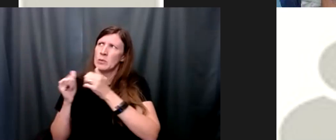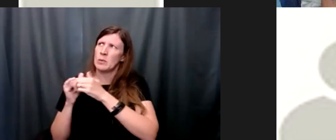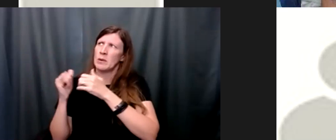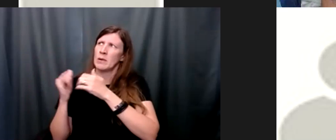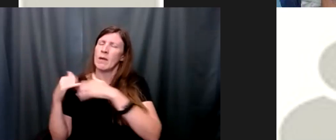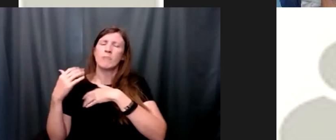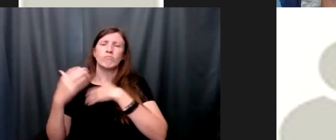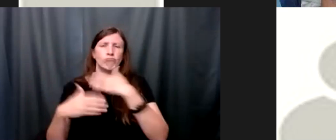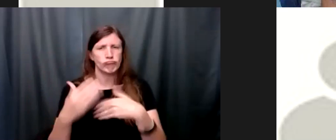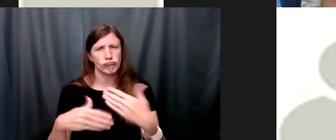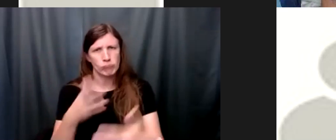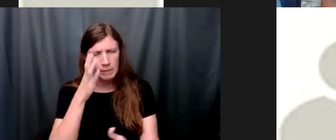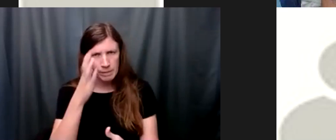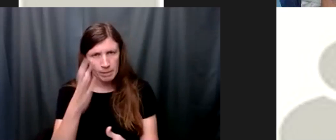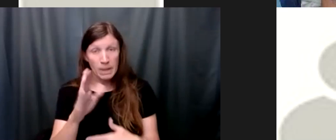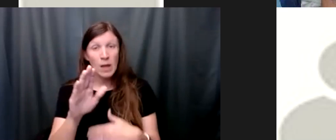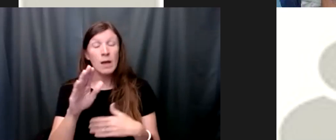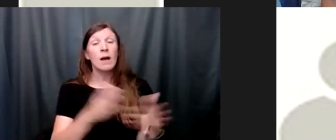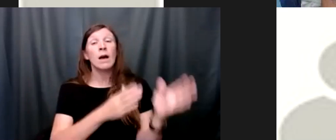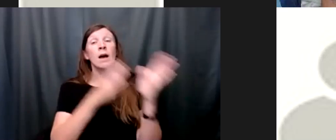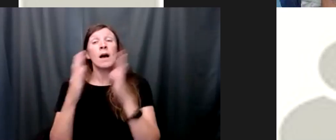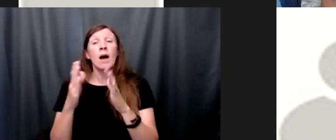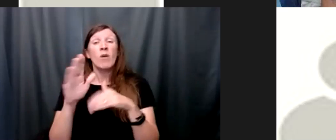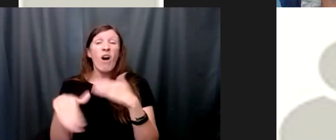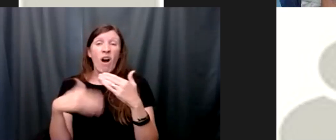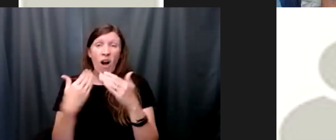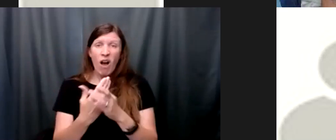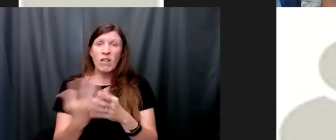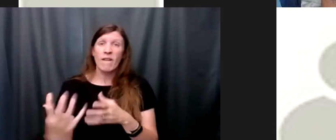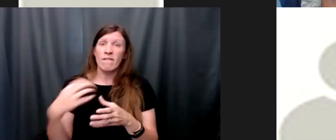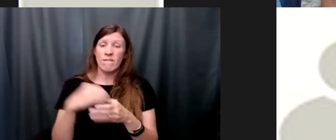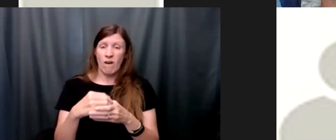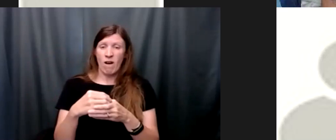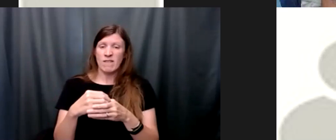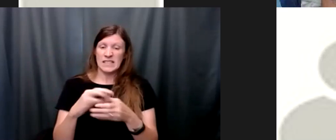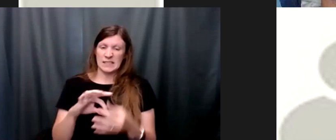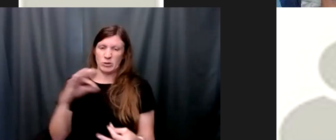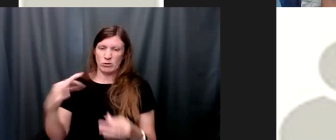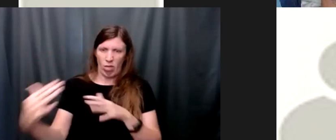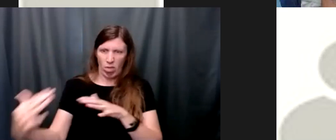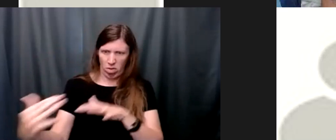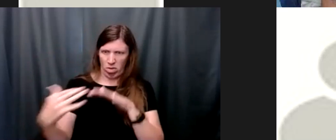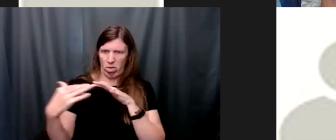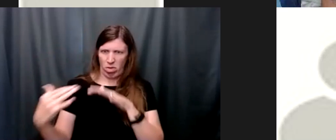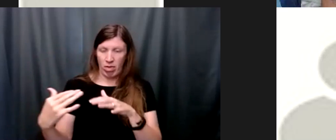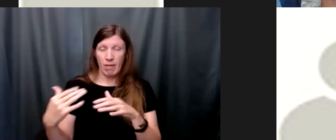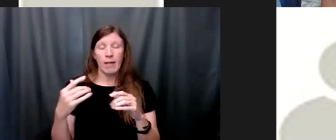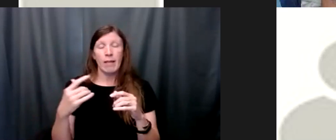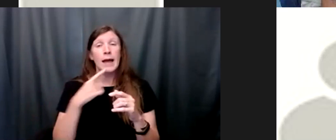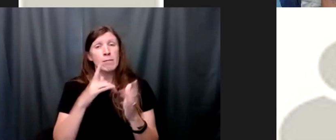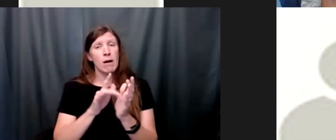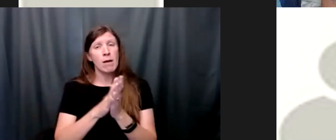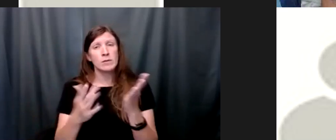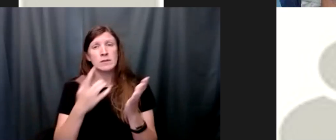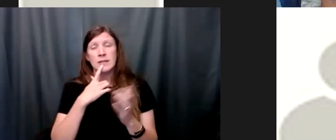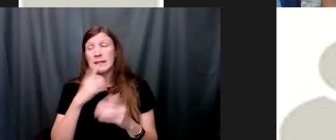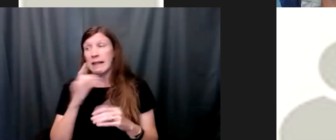engaged in a spiritual battle the scriptures use different language like light and darkness like love and